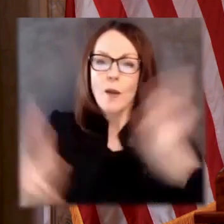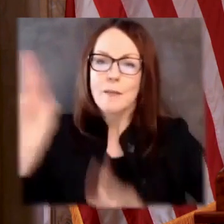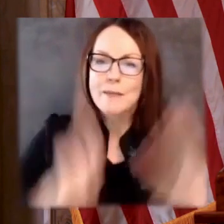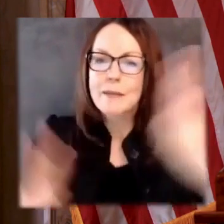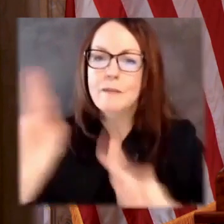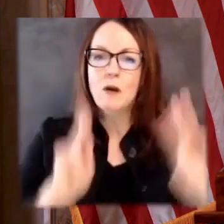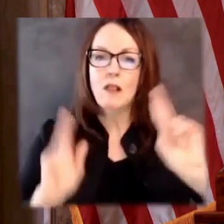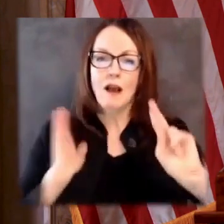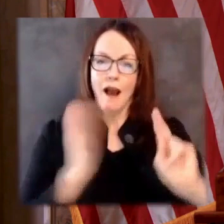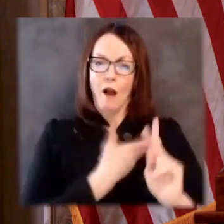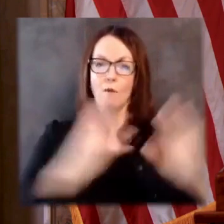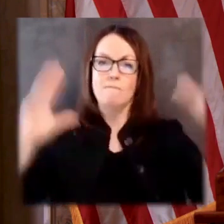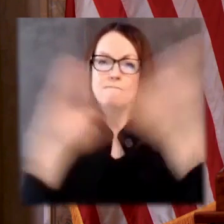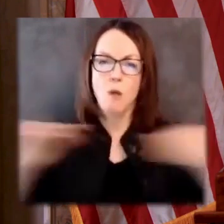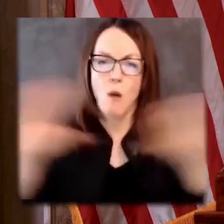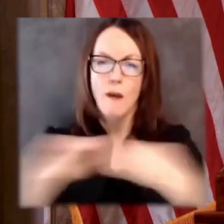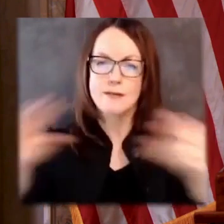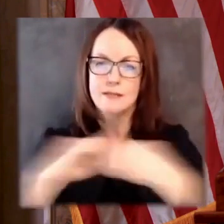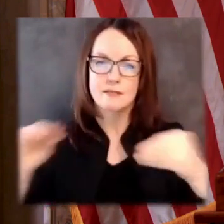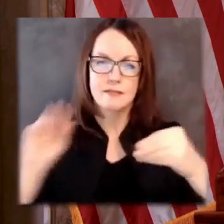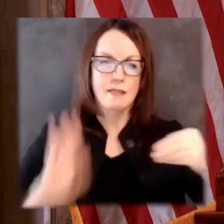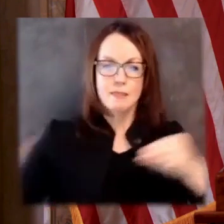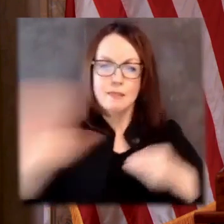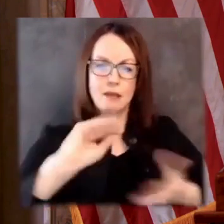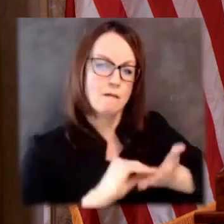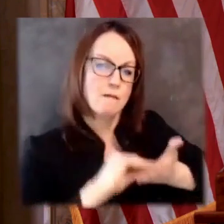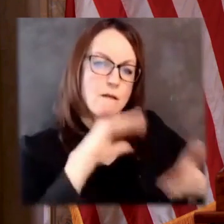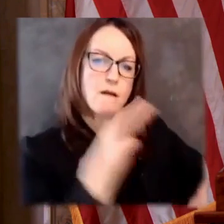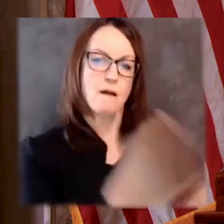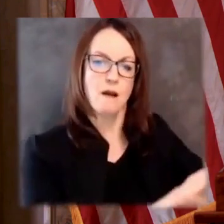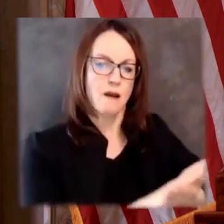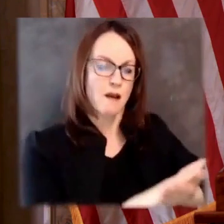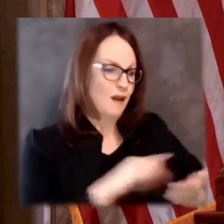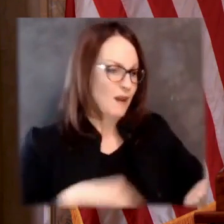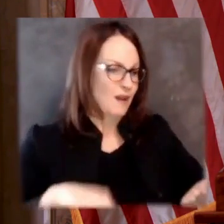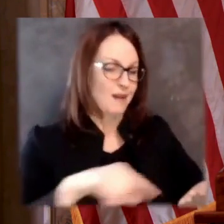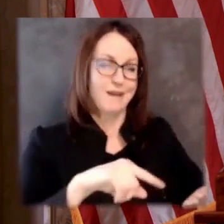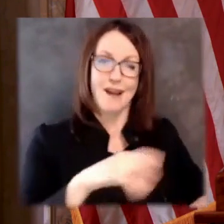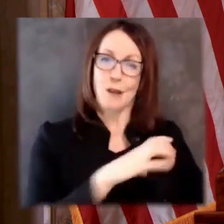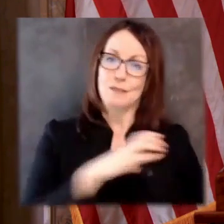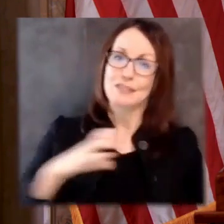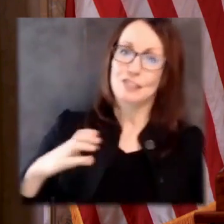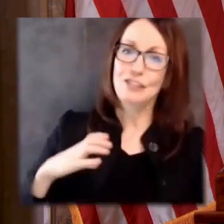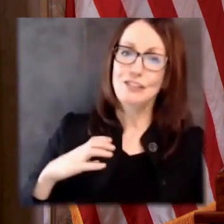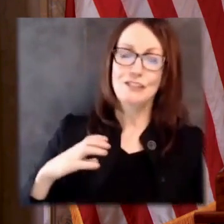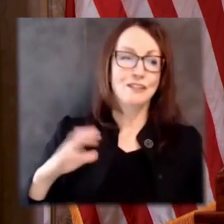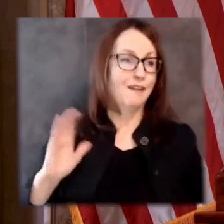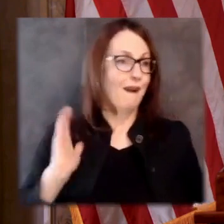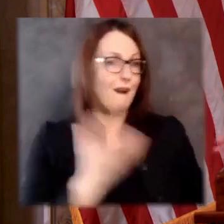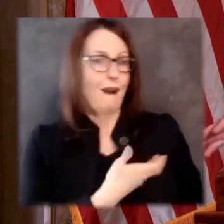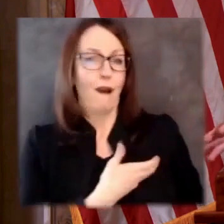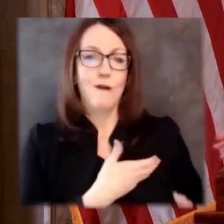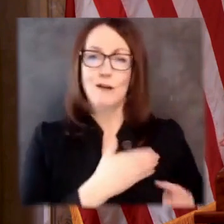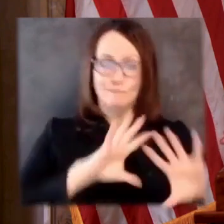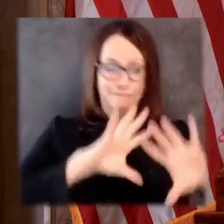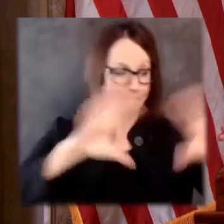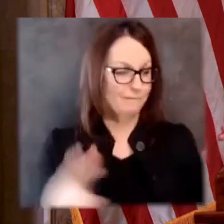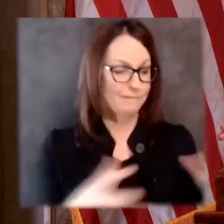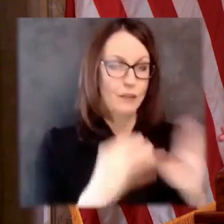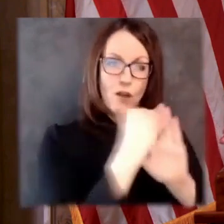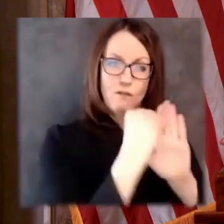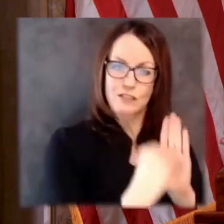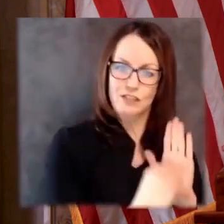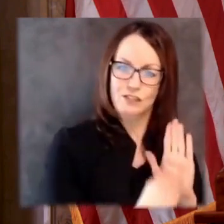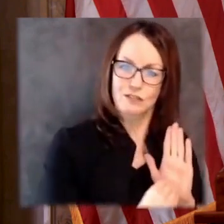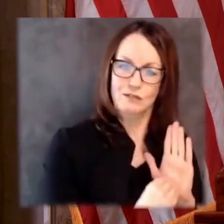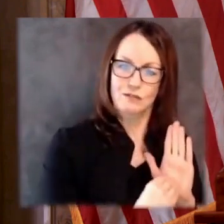you at home do, that people should get to choose their elected officials, not the other way around.